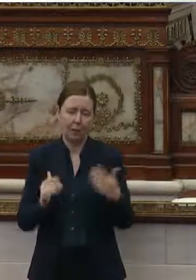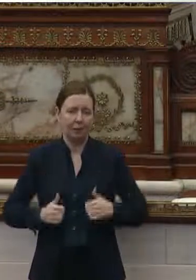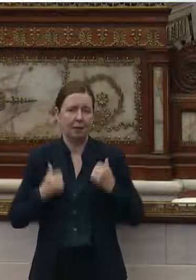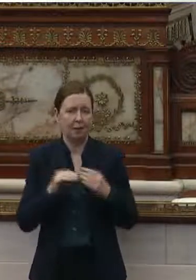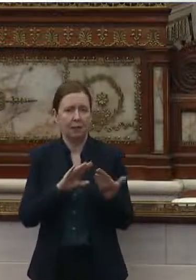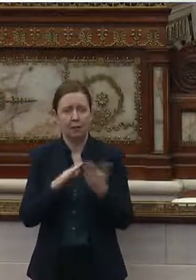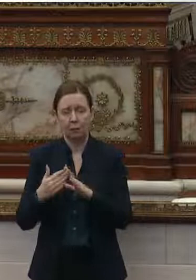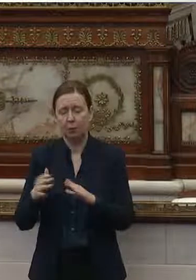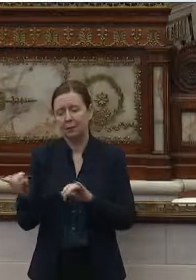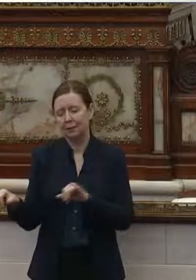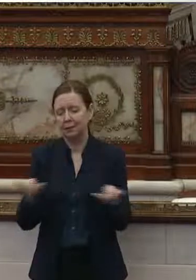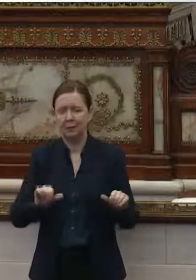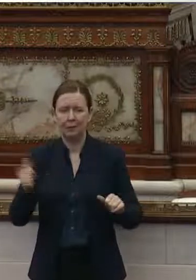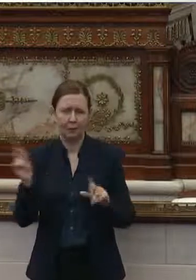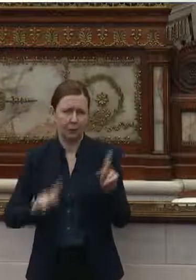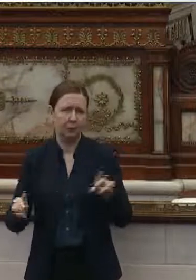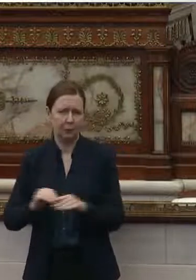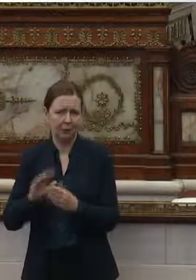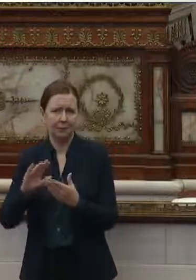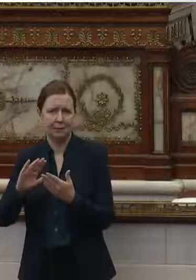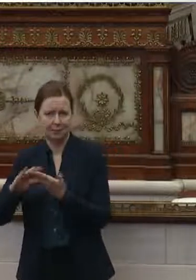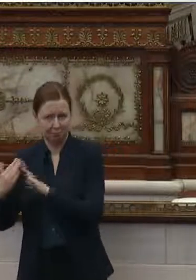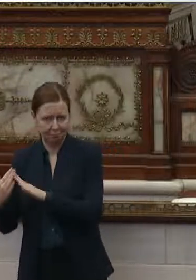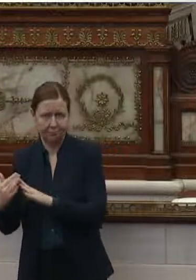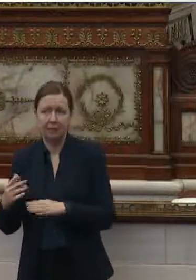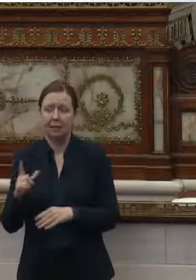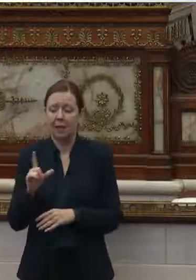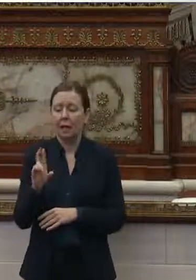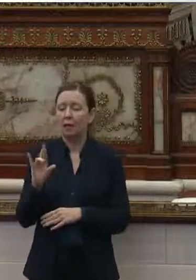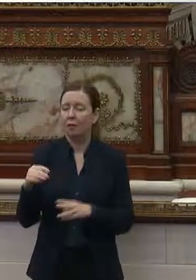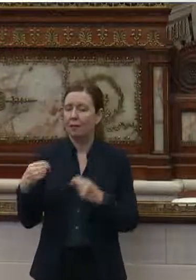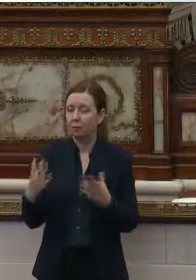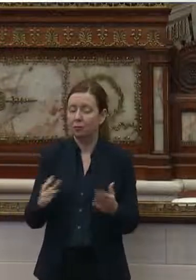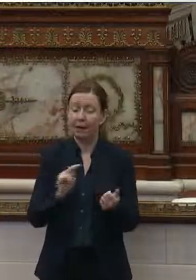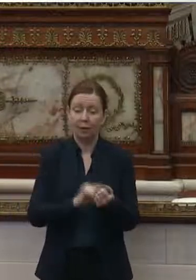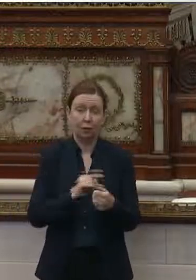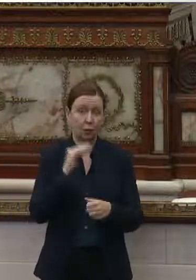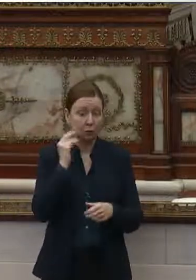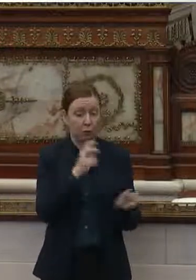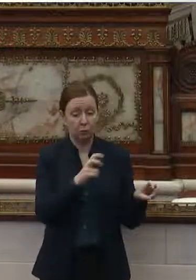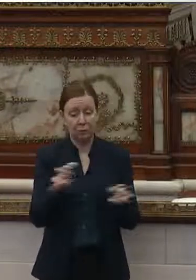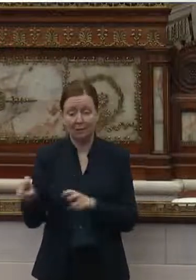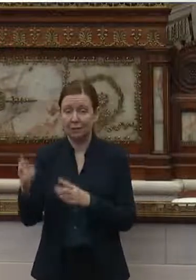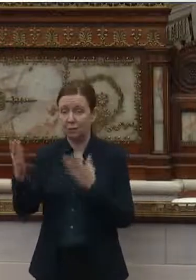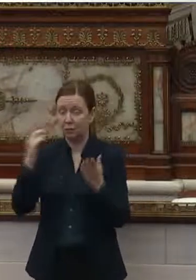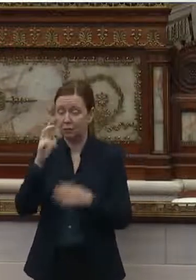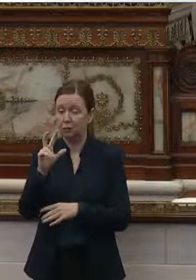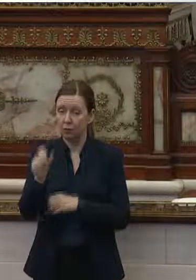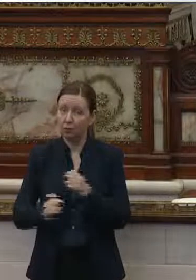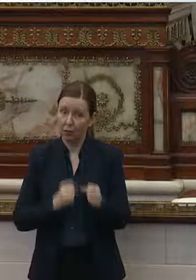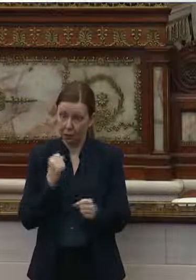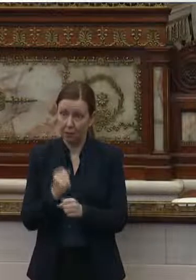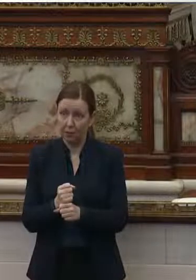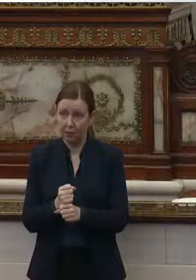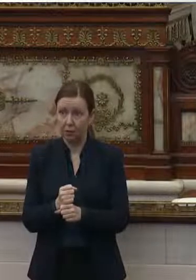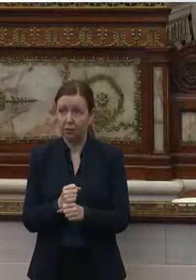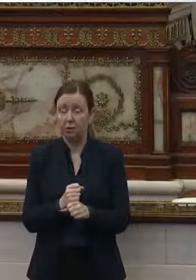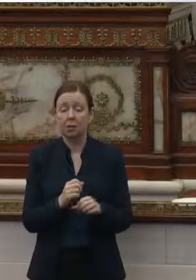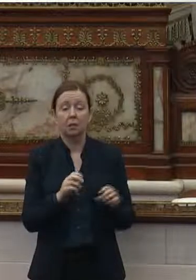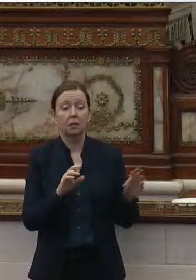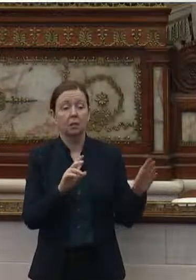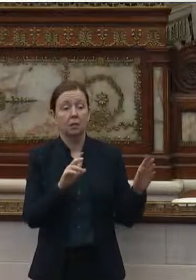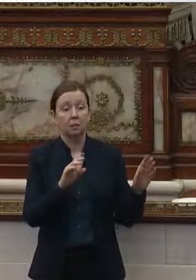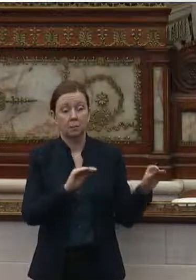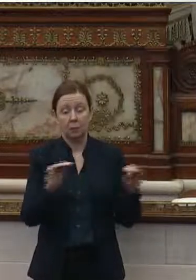as do other members of society. LRI has been providing nursing home transition services for 30 years, moving people